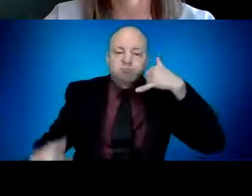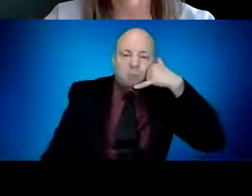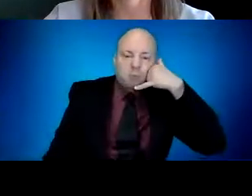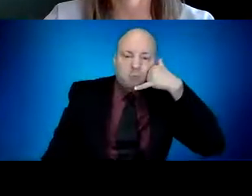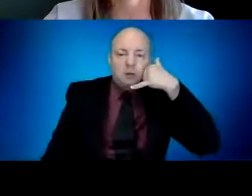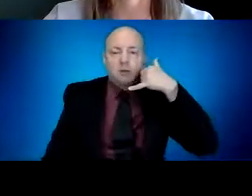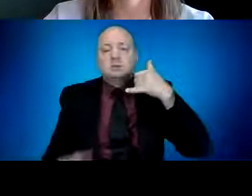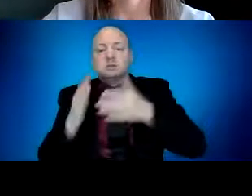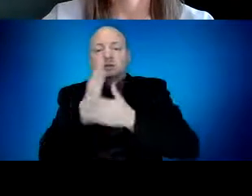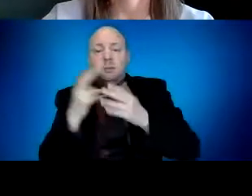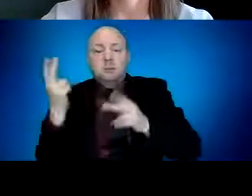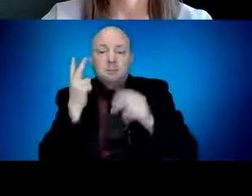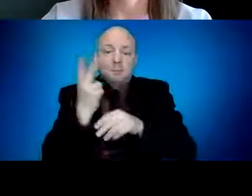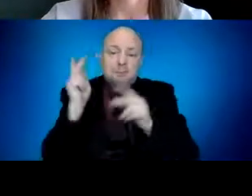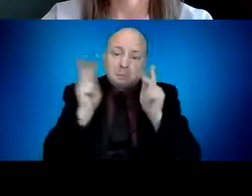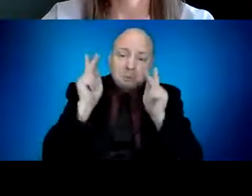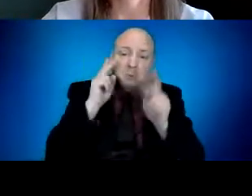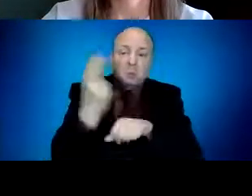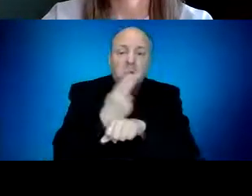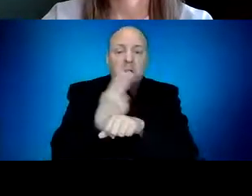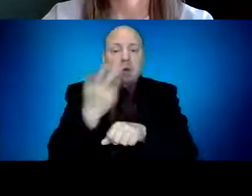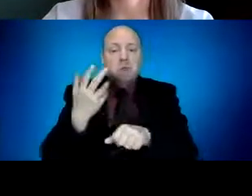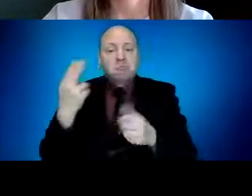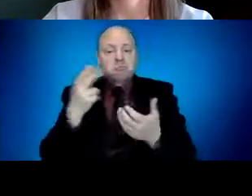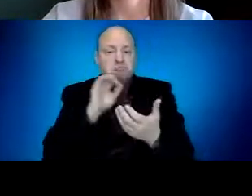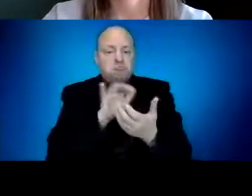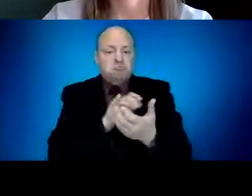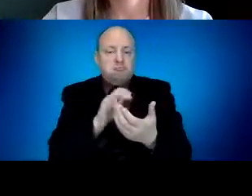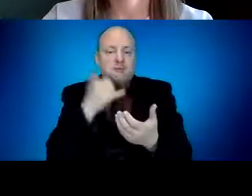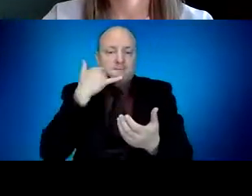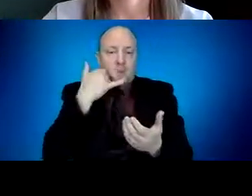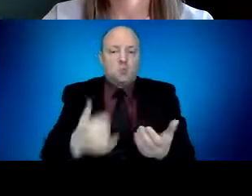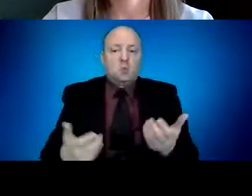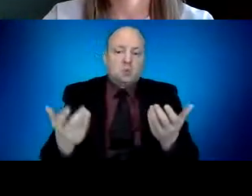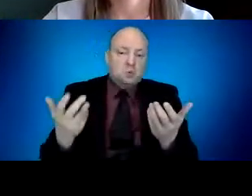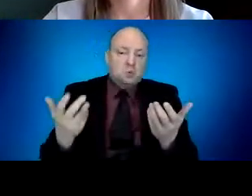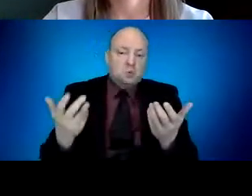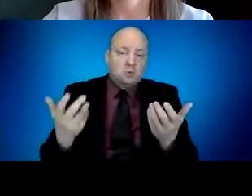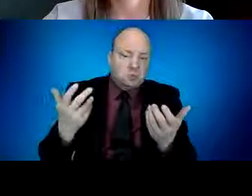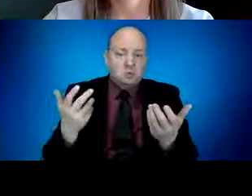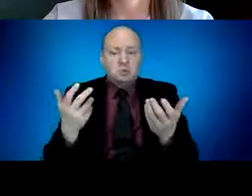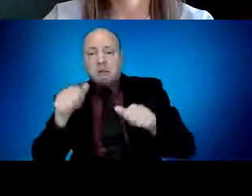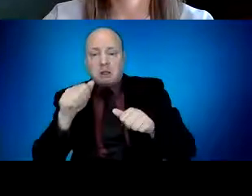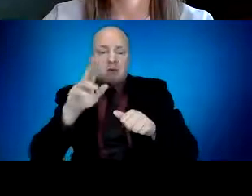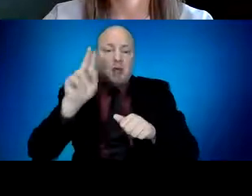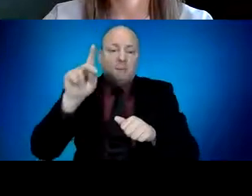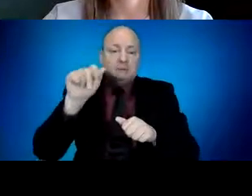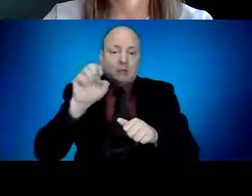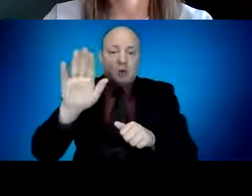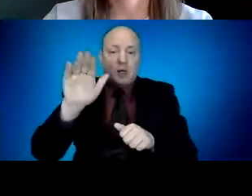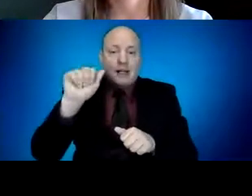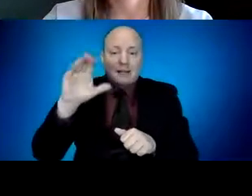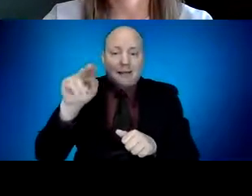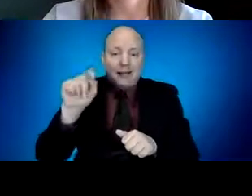If you're one of those individuals, please update your account. Many people who registered in the GVO with a landline did their registration through 2-1-1.